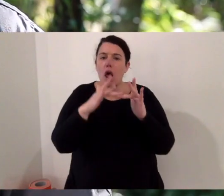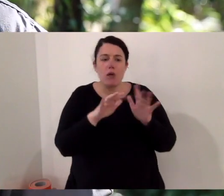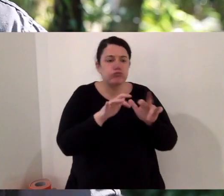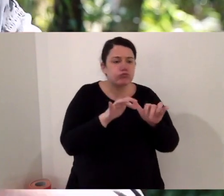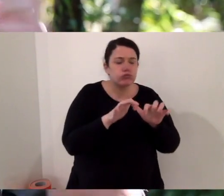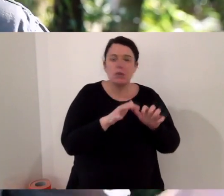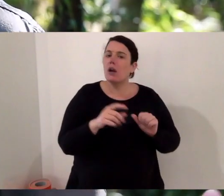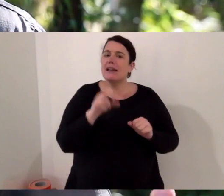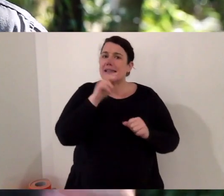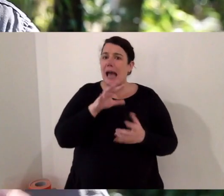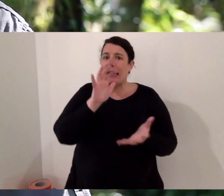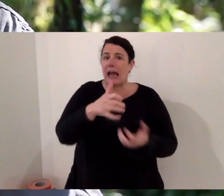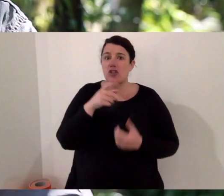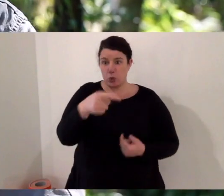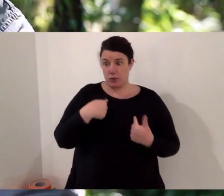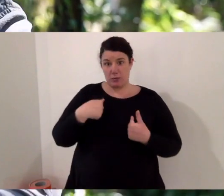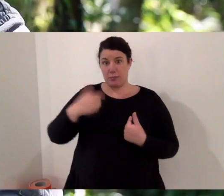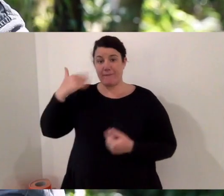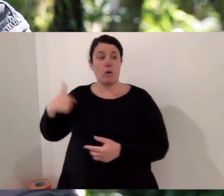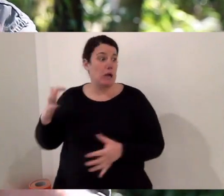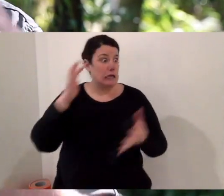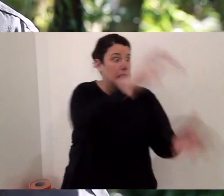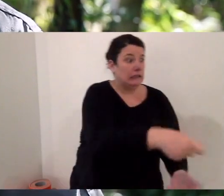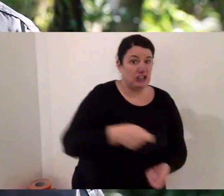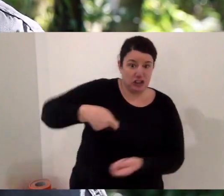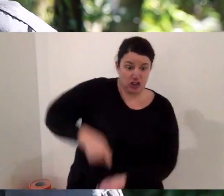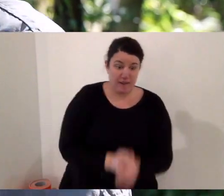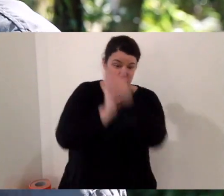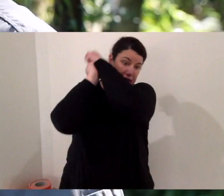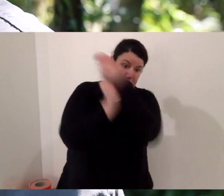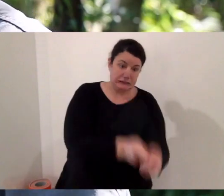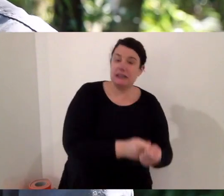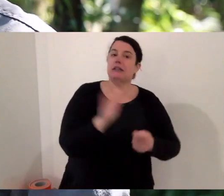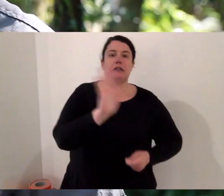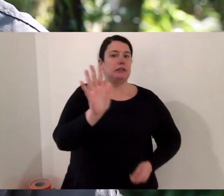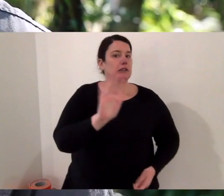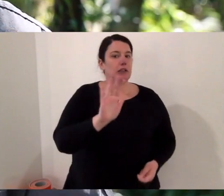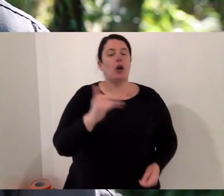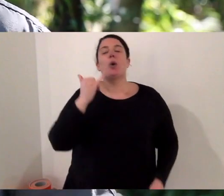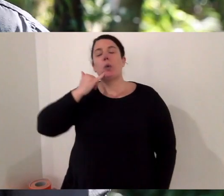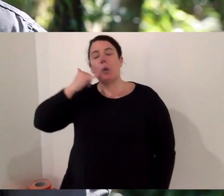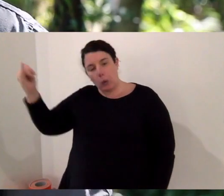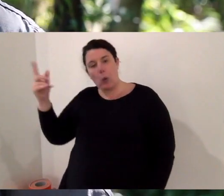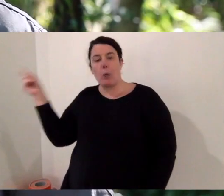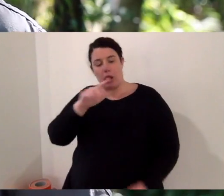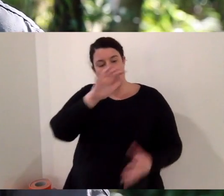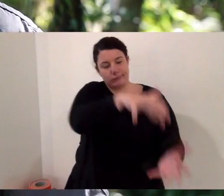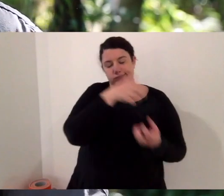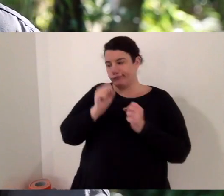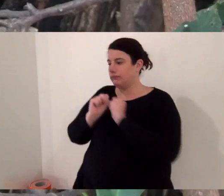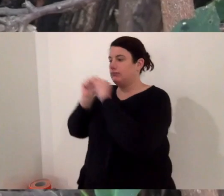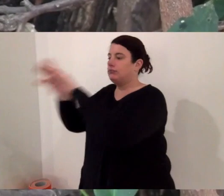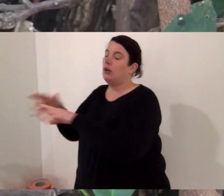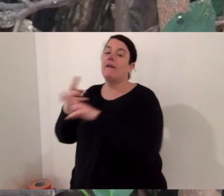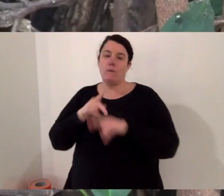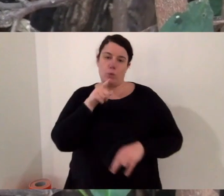wild. Check online. Have a look at your closest snake catcher and rather than, like they used to in the old days, take a shovel to the python's head, none of that,